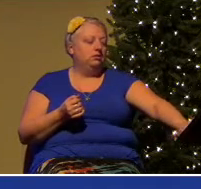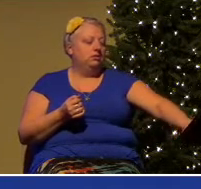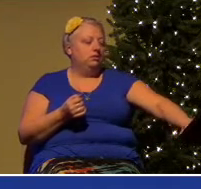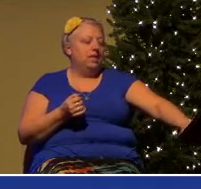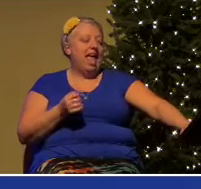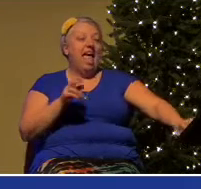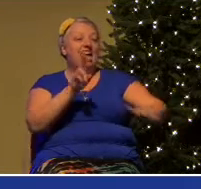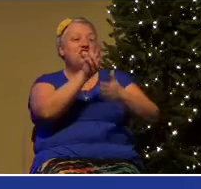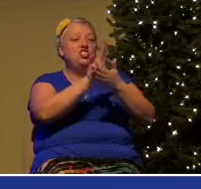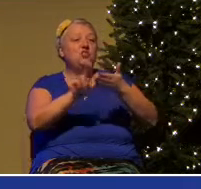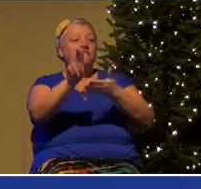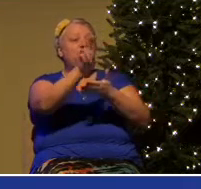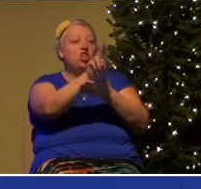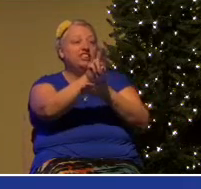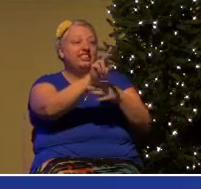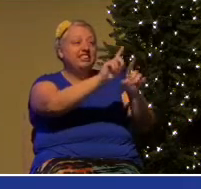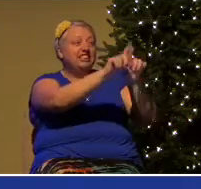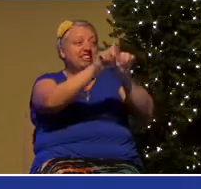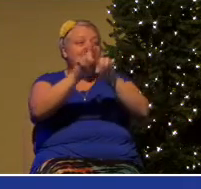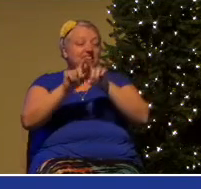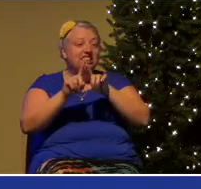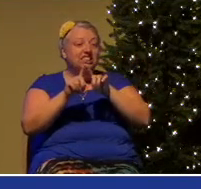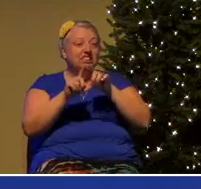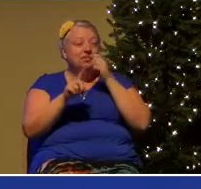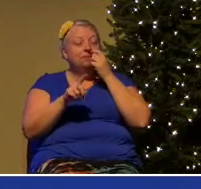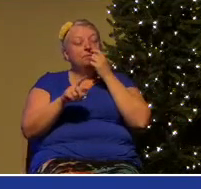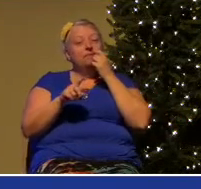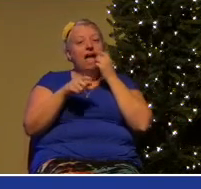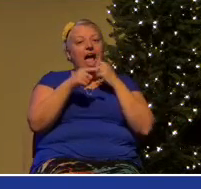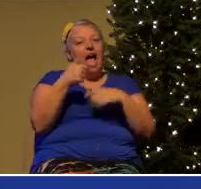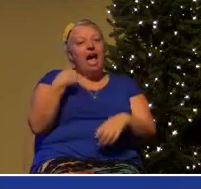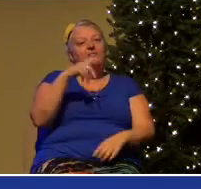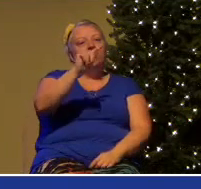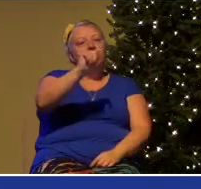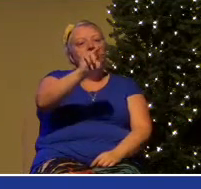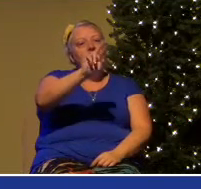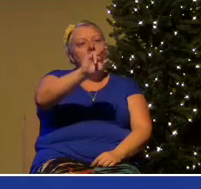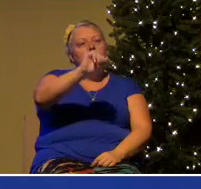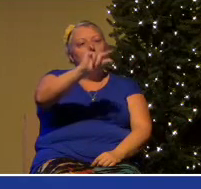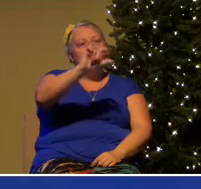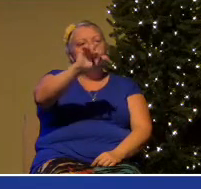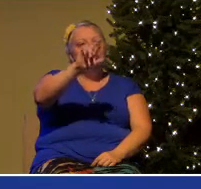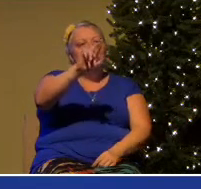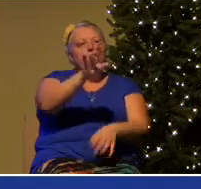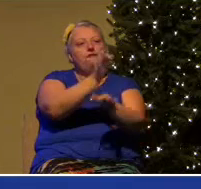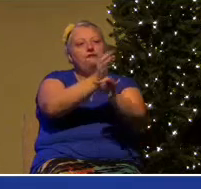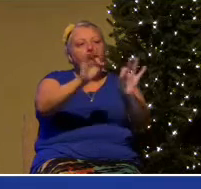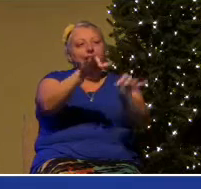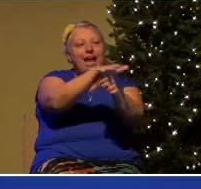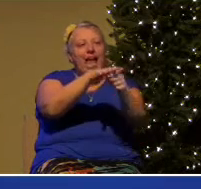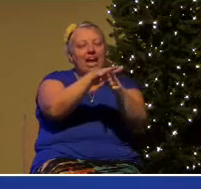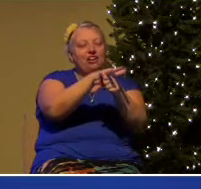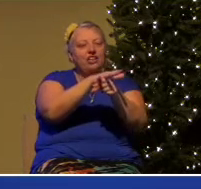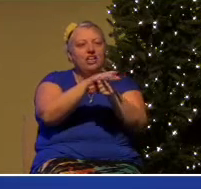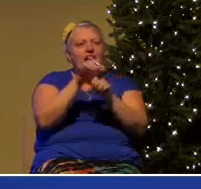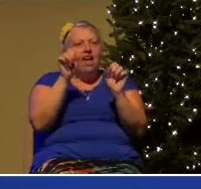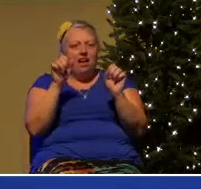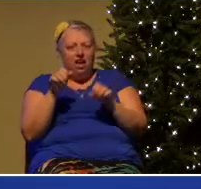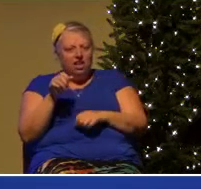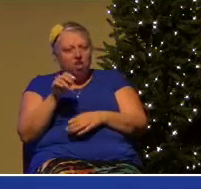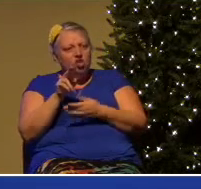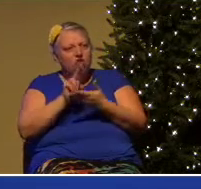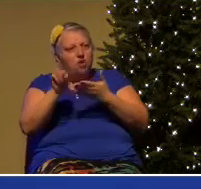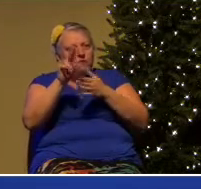hide because they don't want to be triggered by something that is not compatible with their belief or their